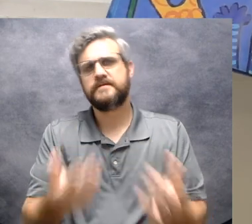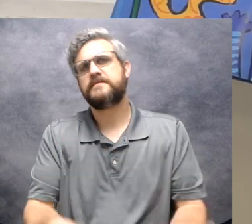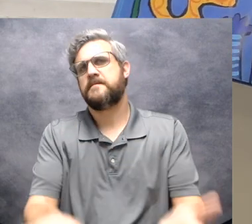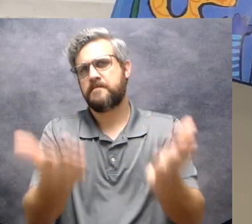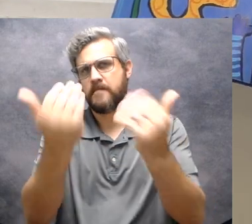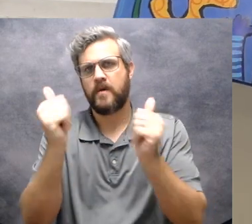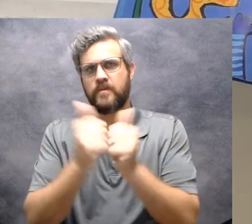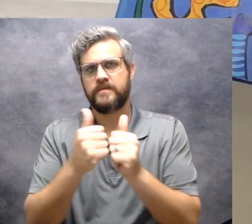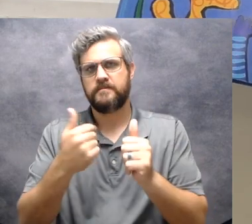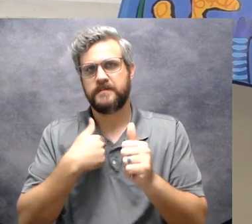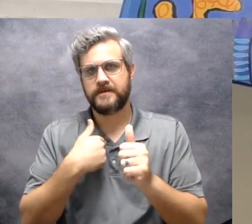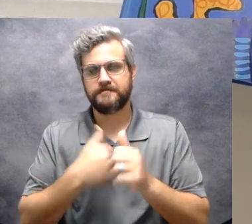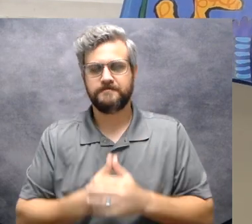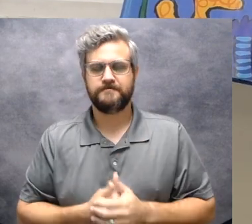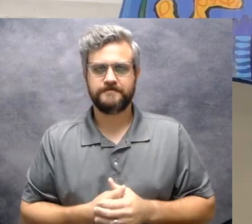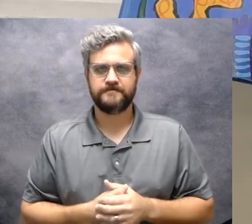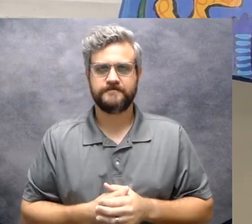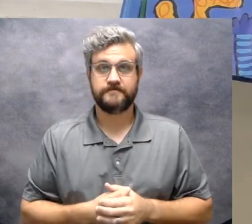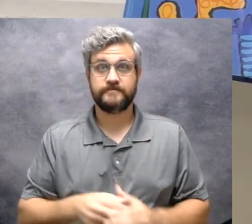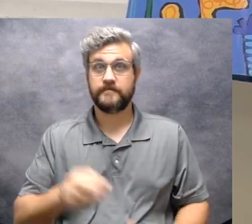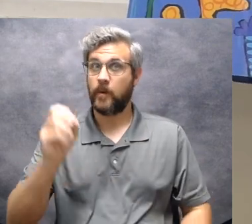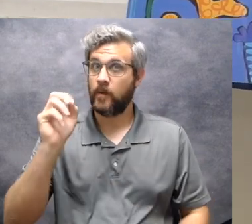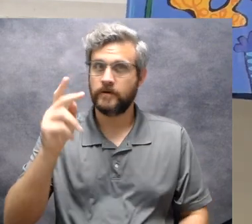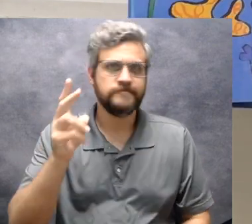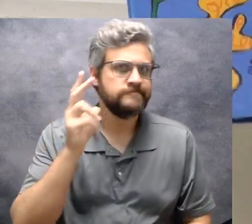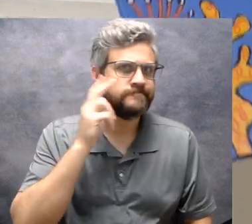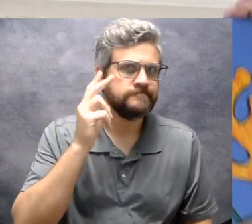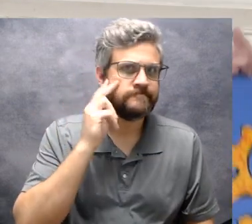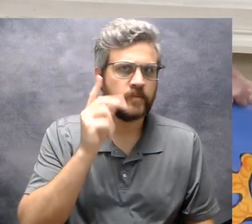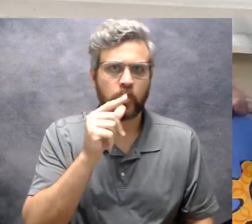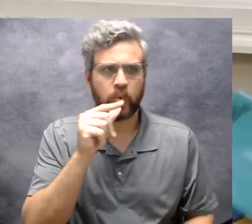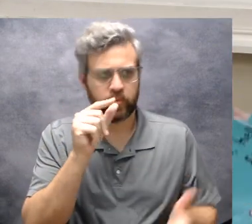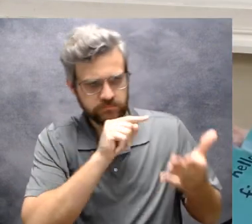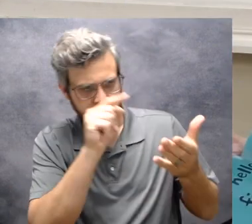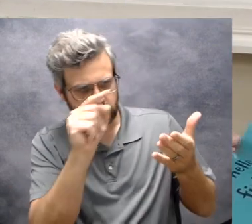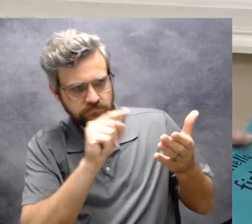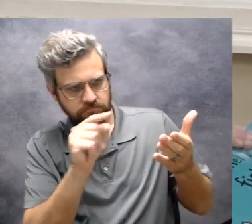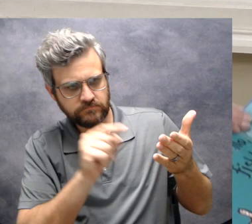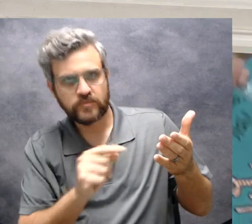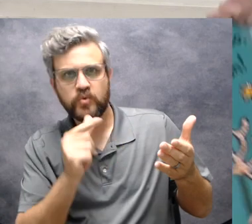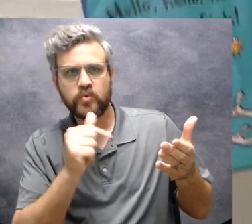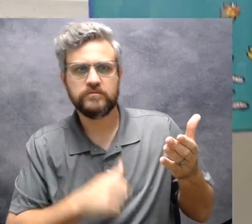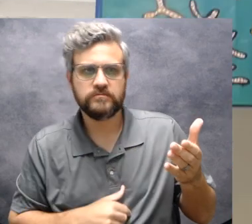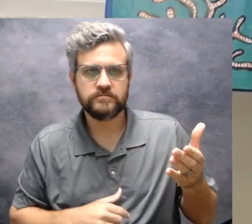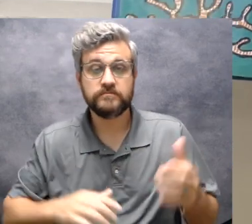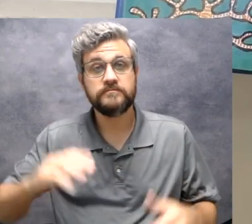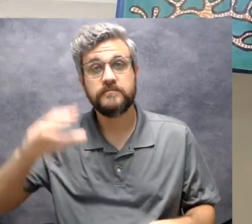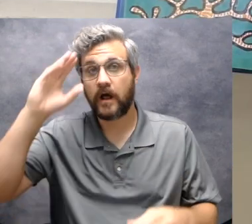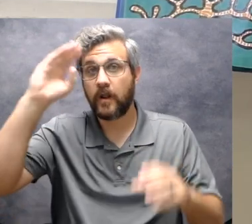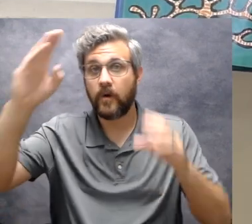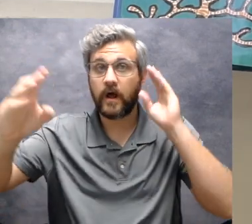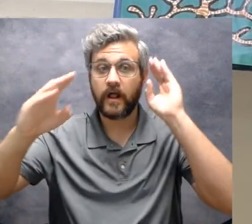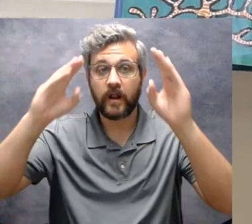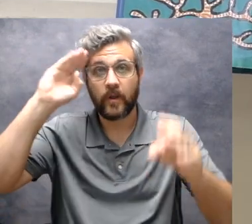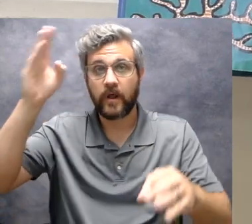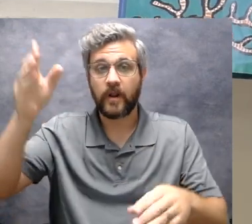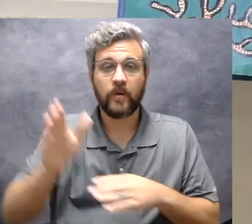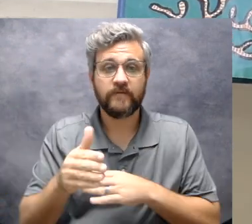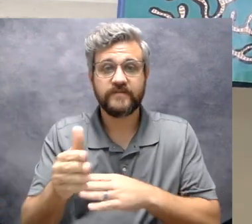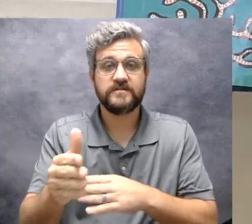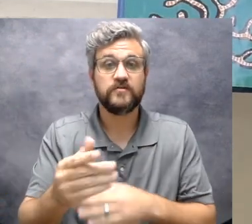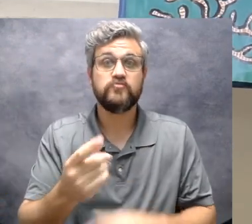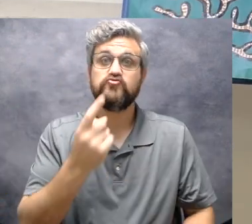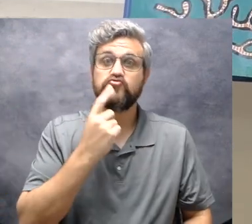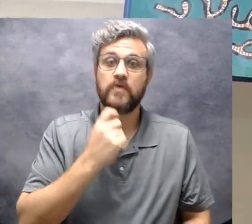Come along with me. All right, let's see who we see. Hello, hello, fish.